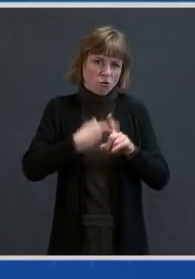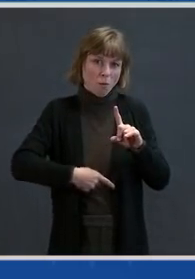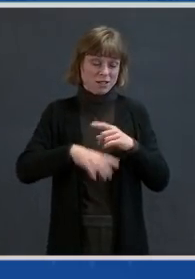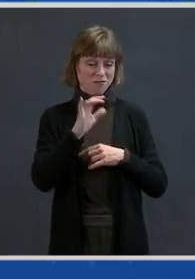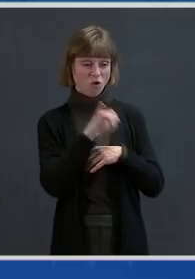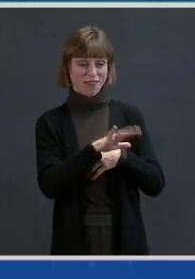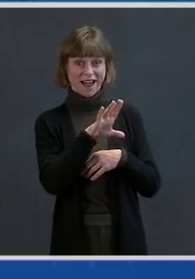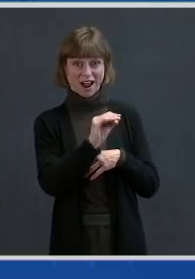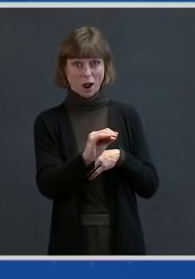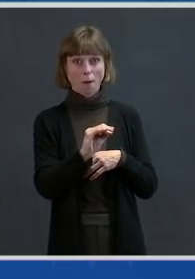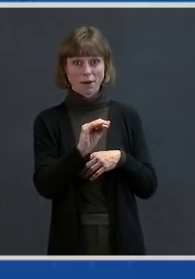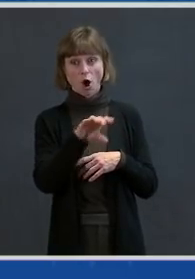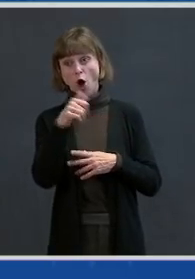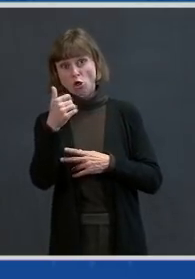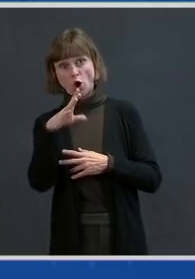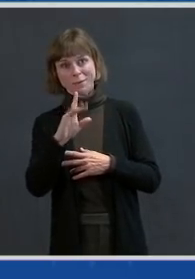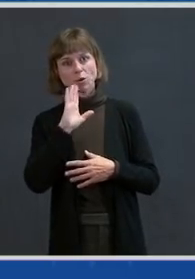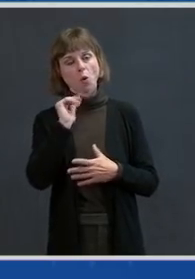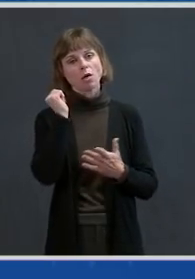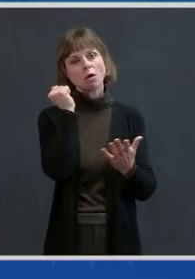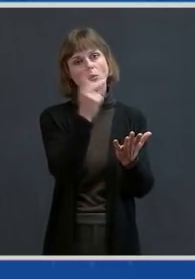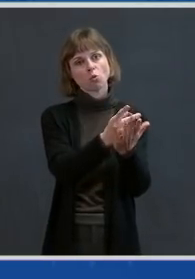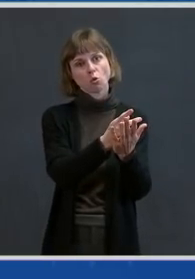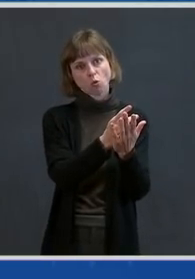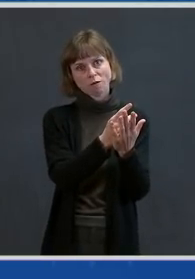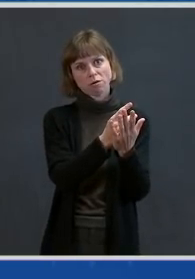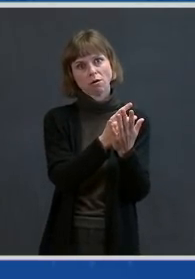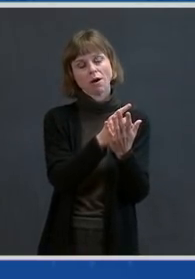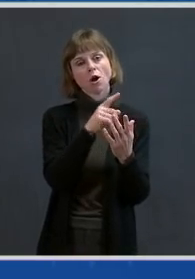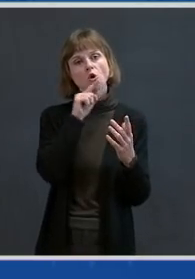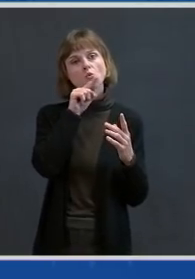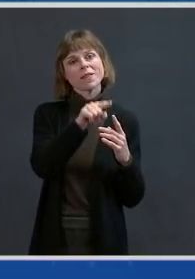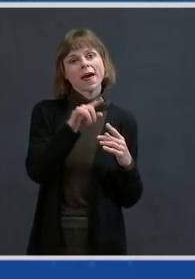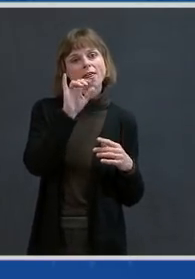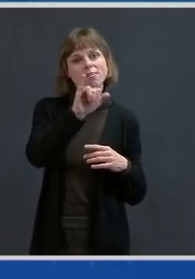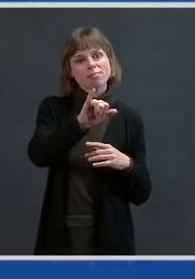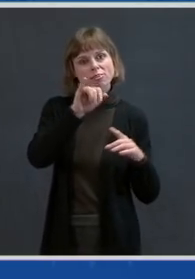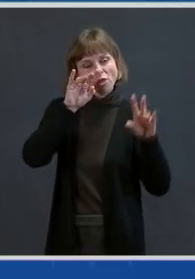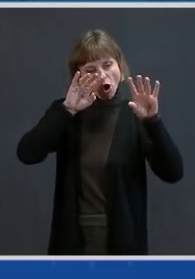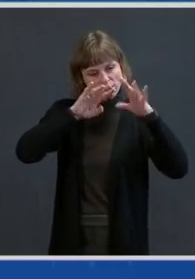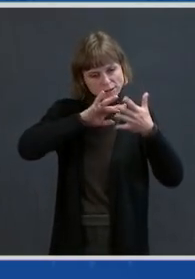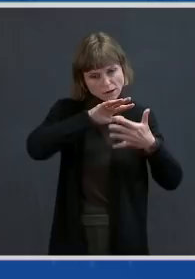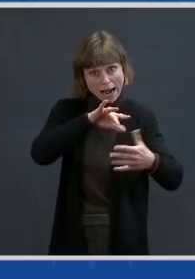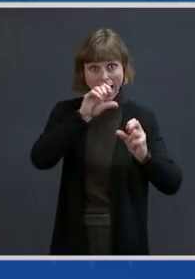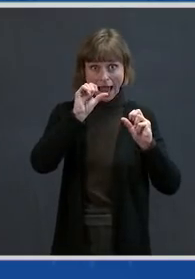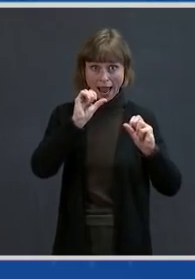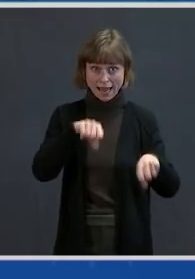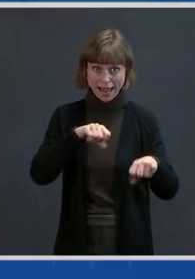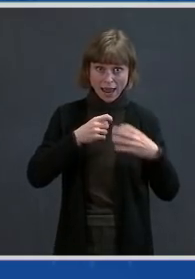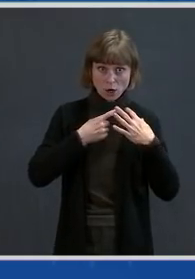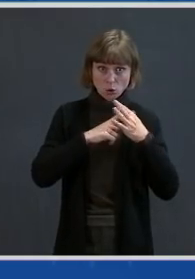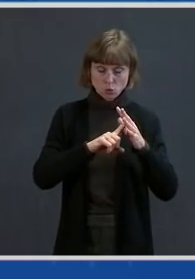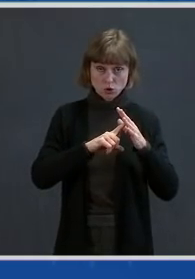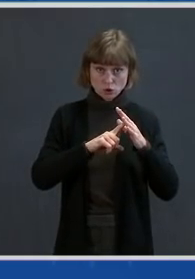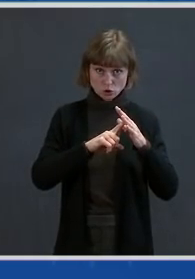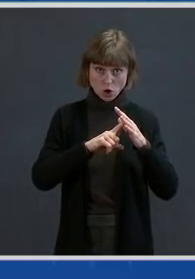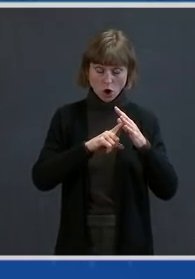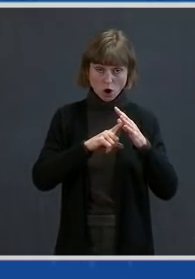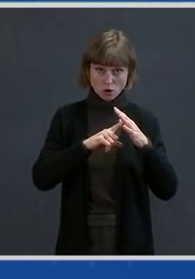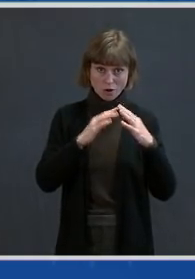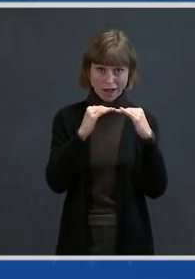others approve. Namely, taking a look at, can you induce a level of antibodies specifically